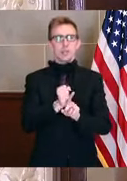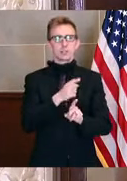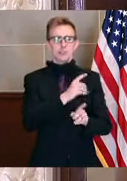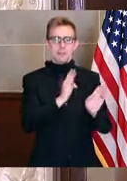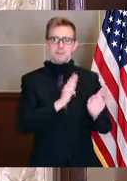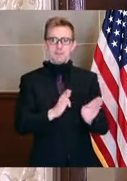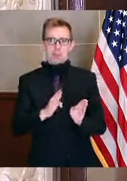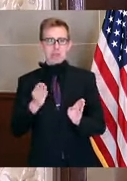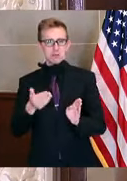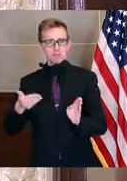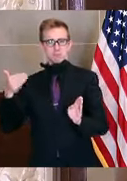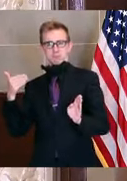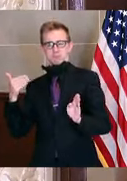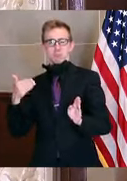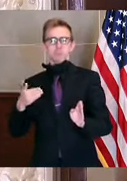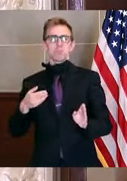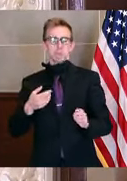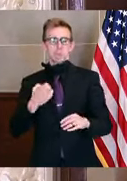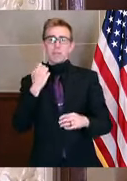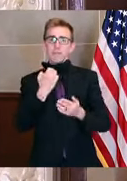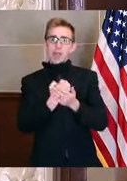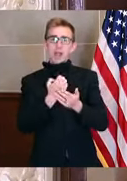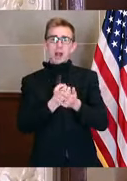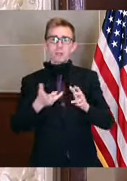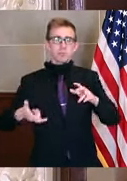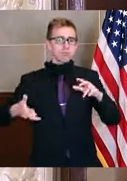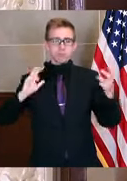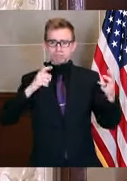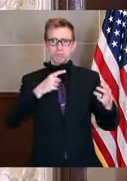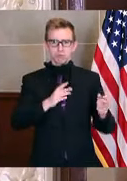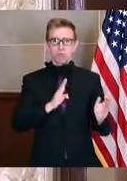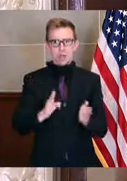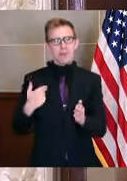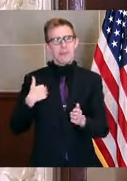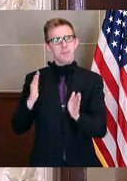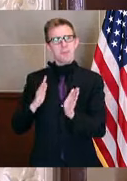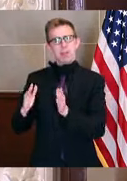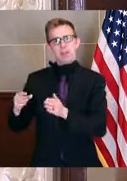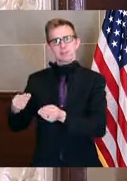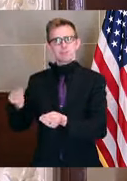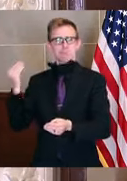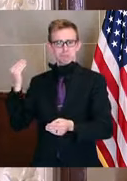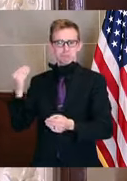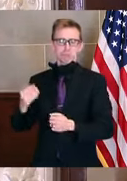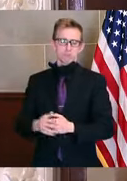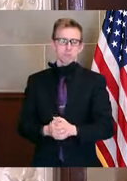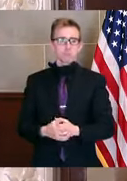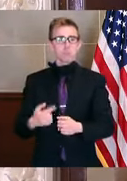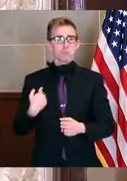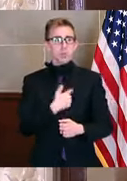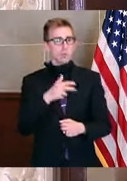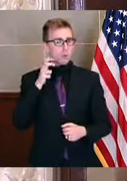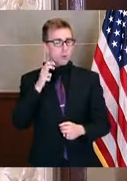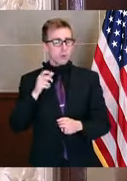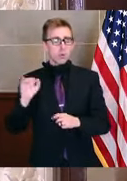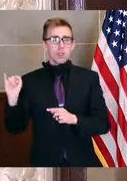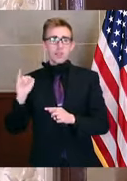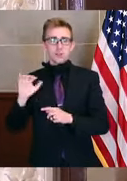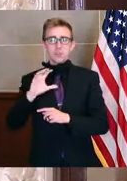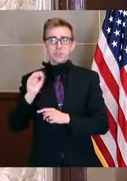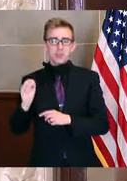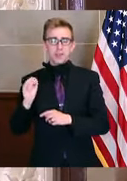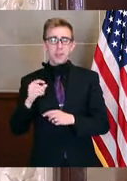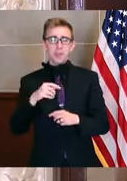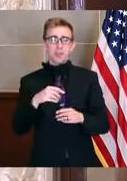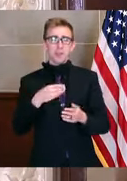for severe economic conditions. At this point, we have not had any reports of insurance company insolvency